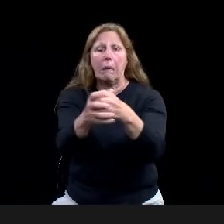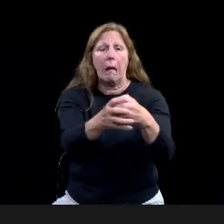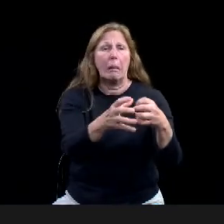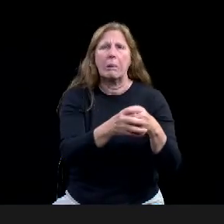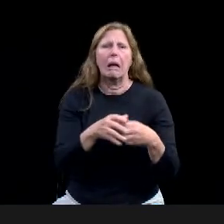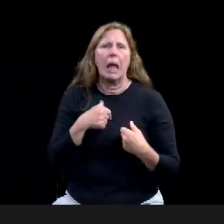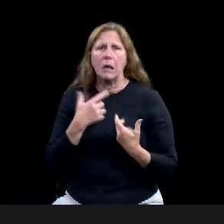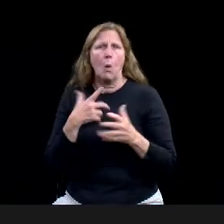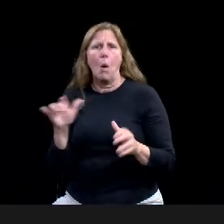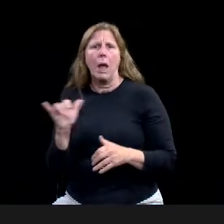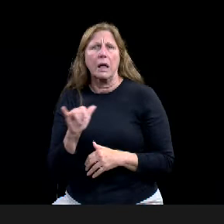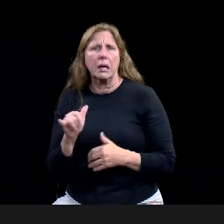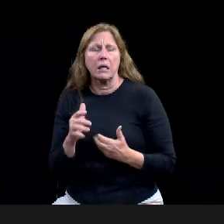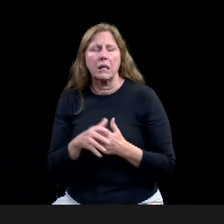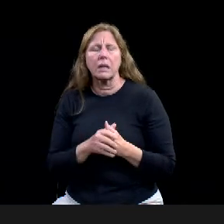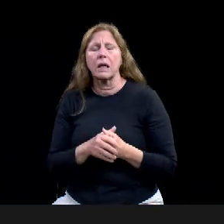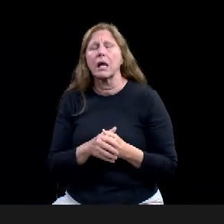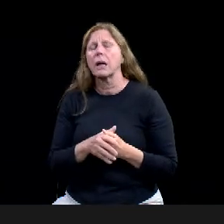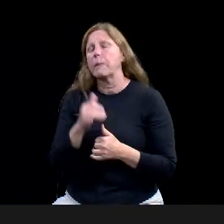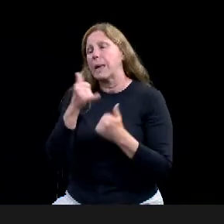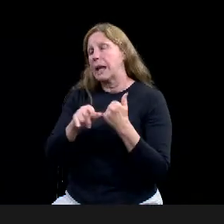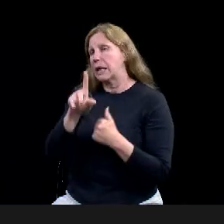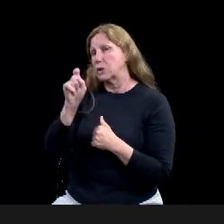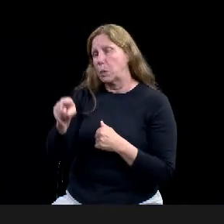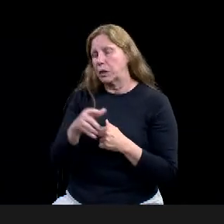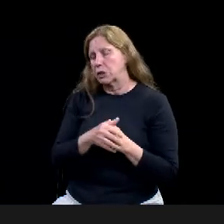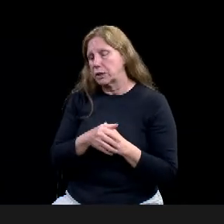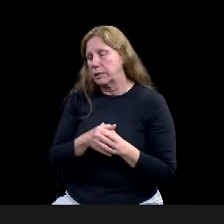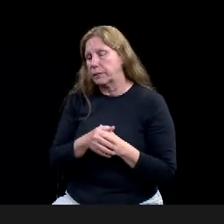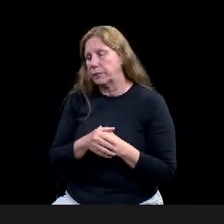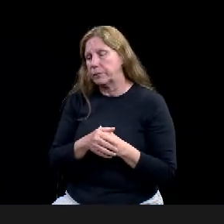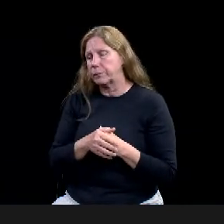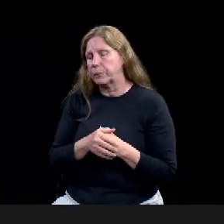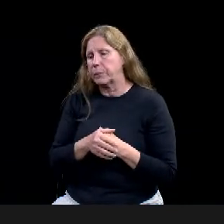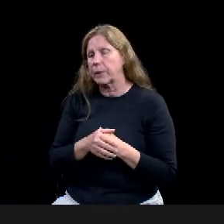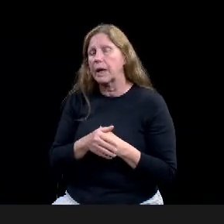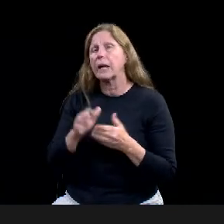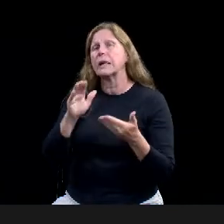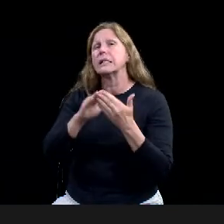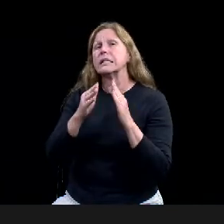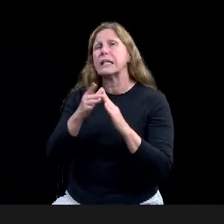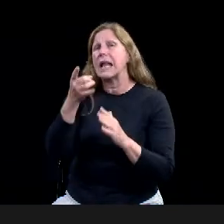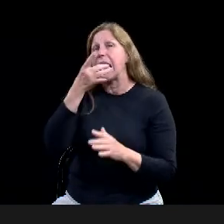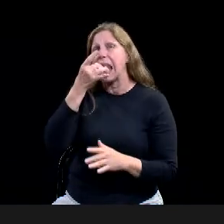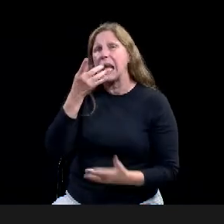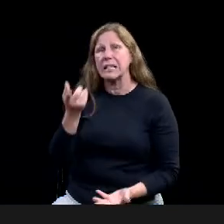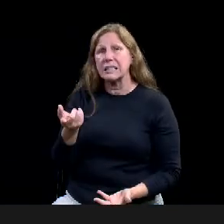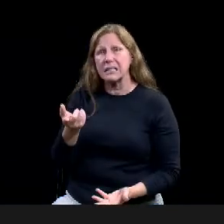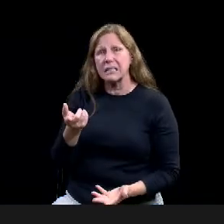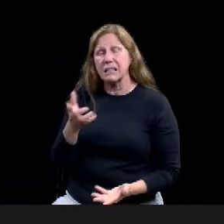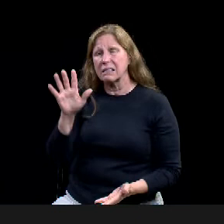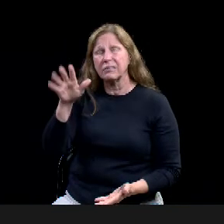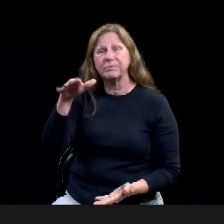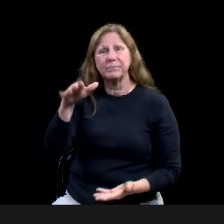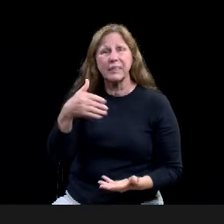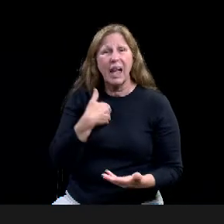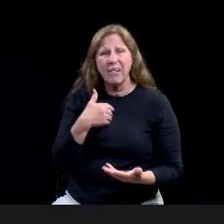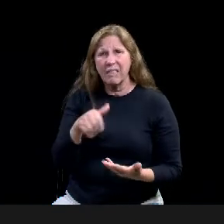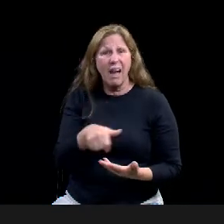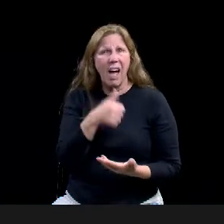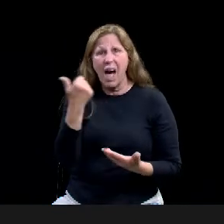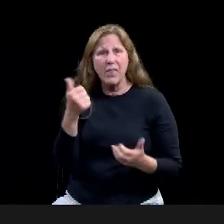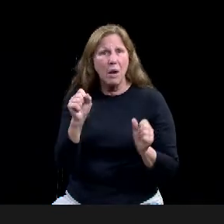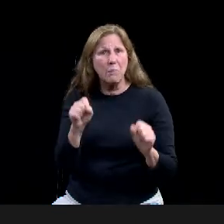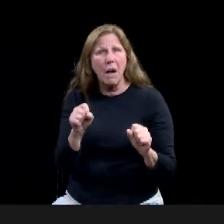any other, um, avenue for residents to request city lights? This, that just seems like a basic